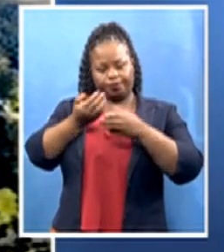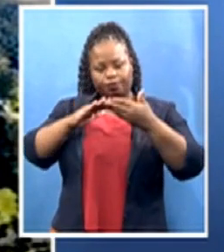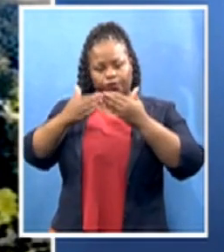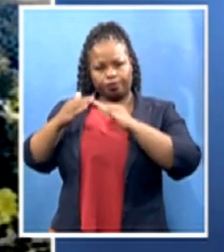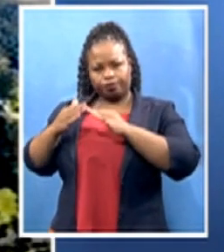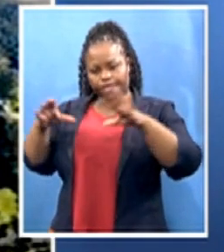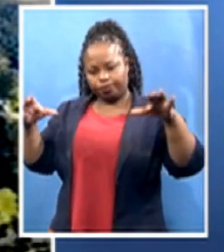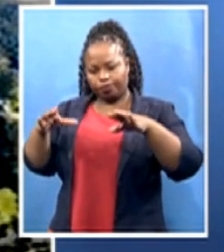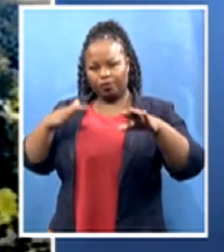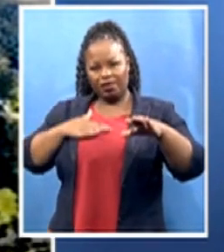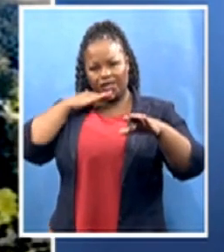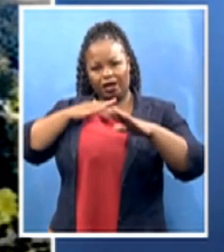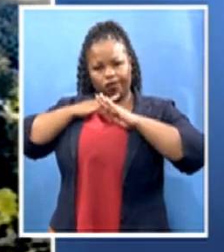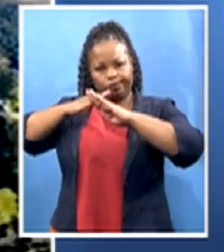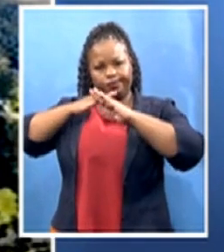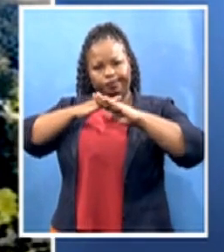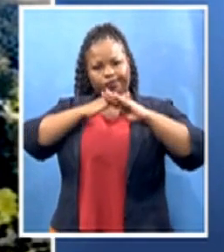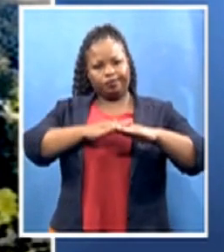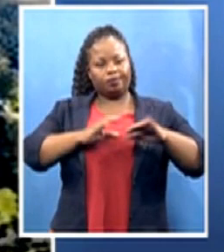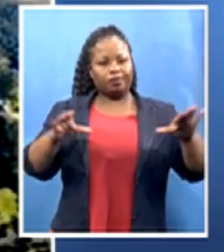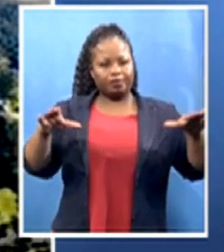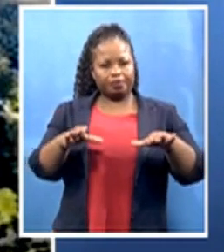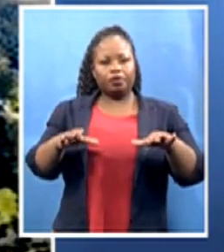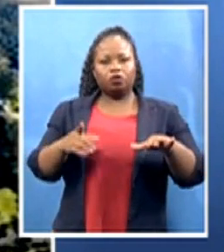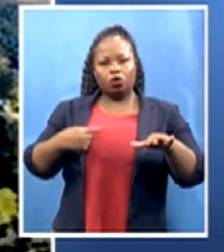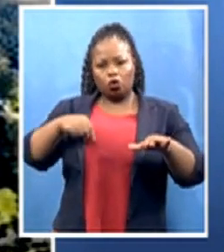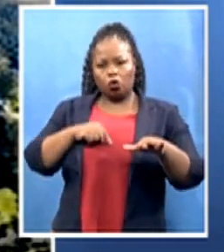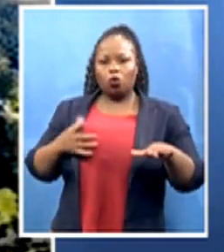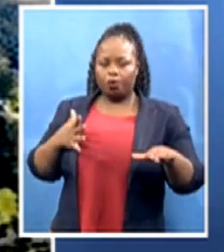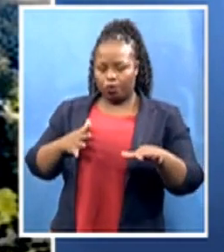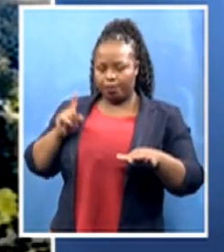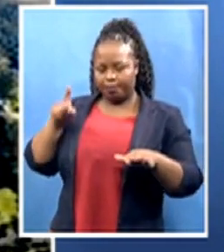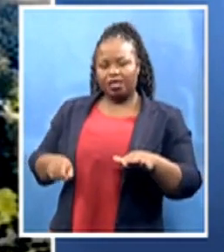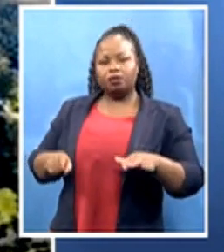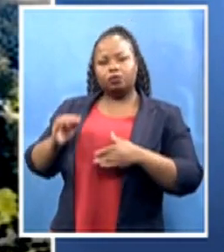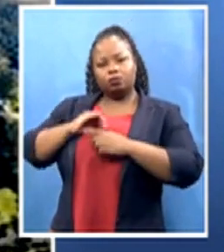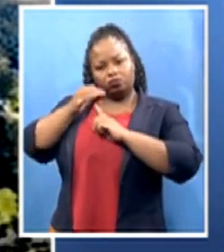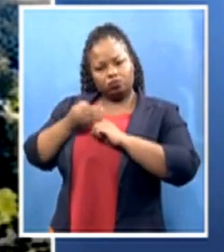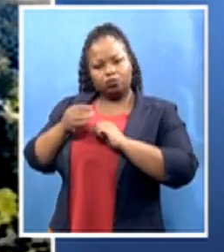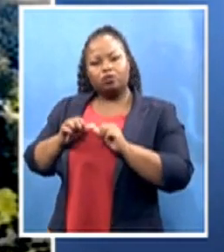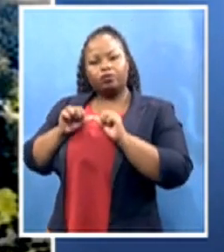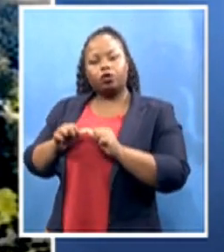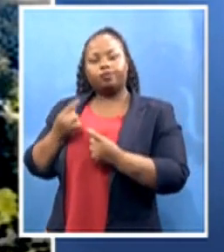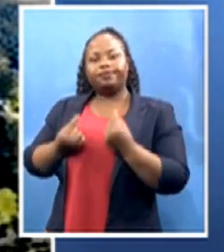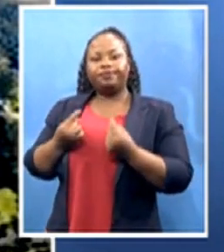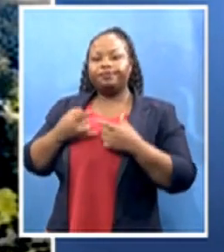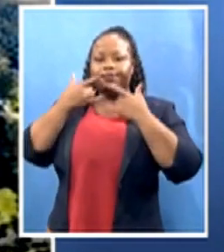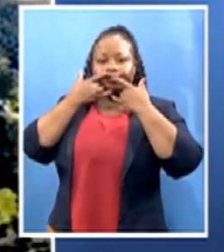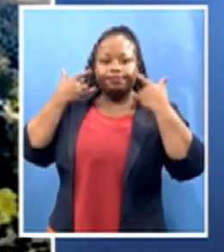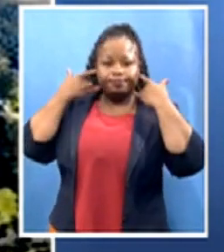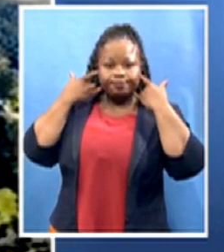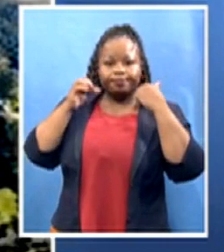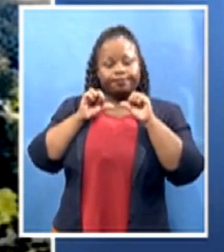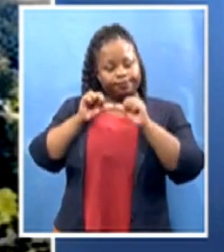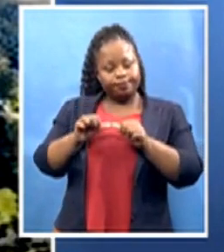we all need to be taking all precautions. So we know that mask wearing, together with physical distancing,